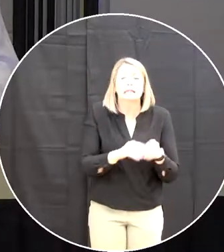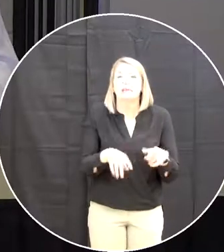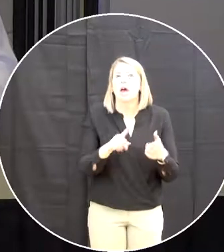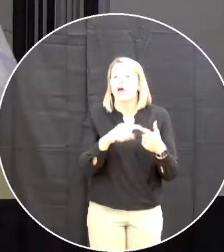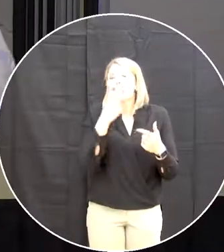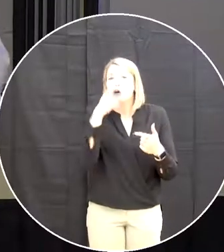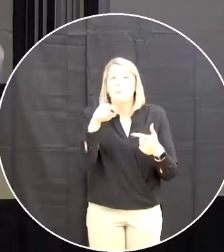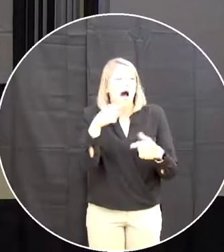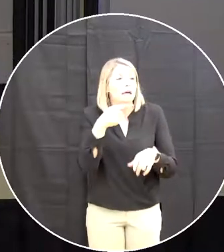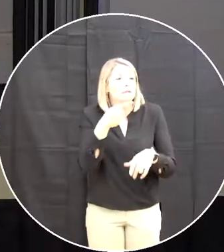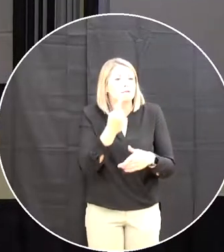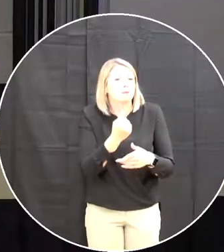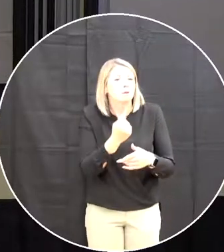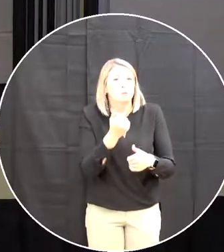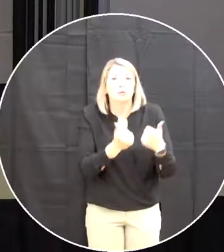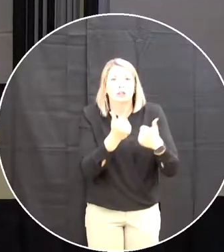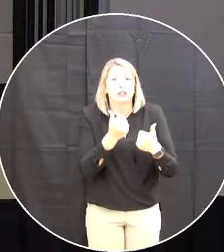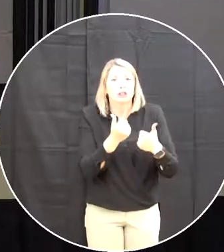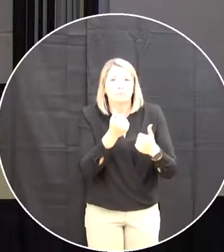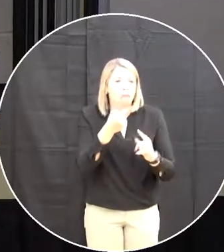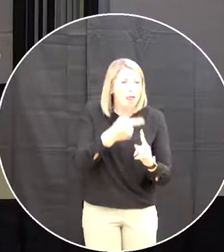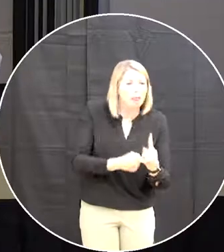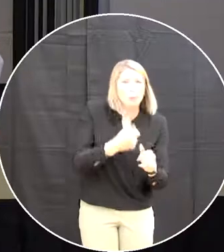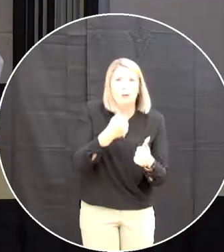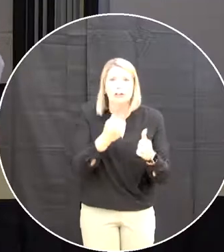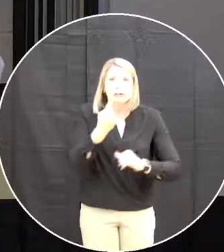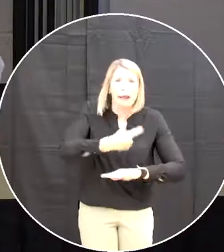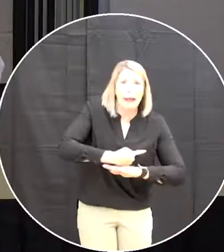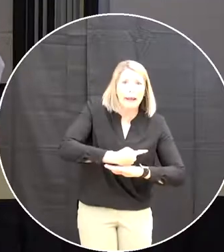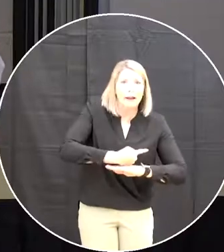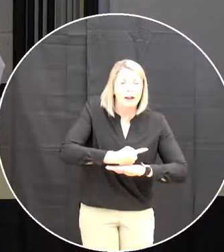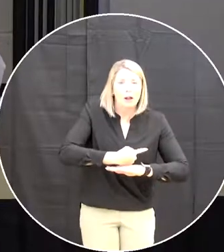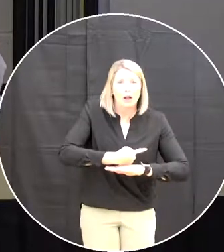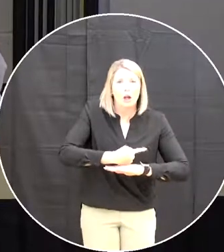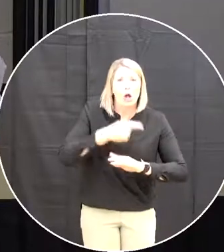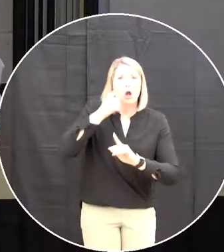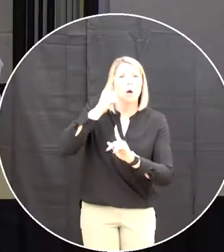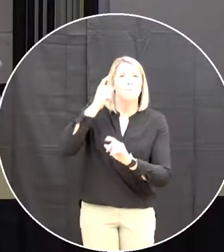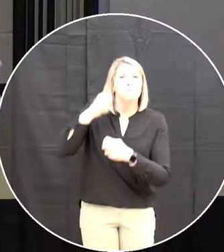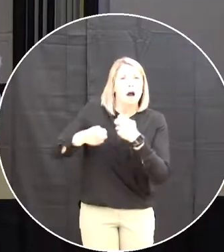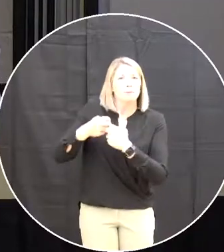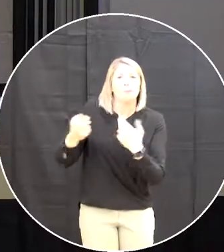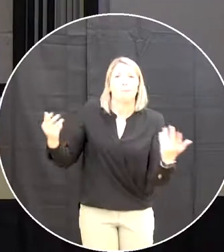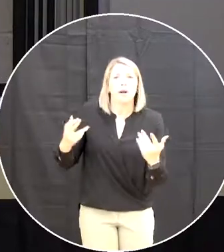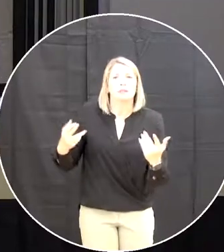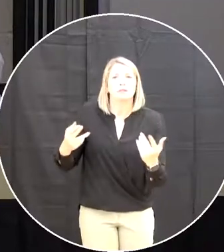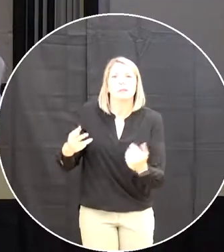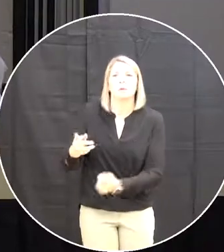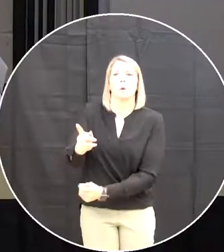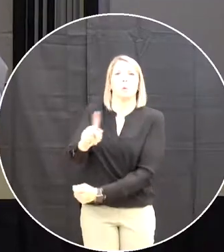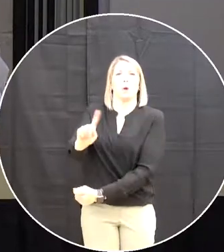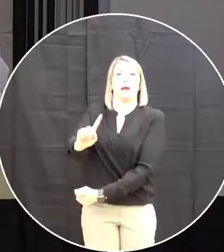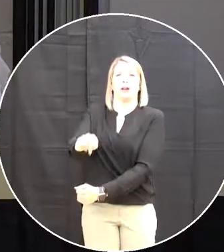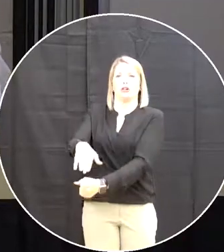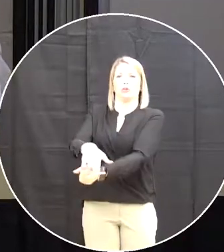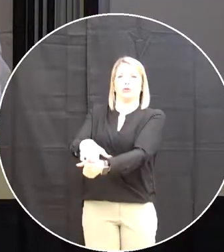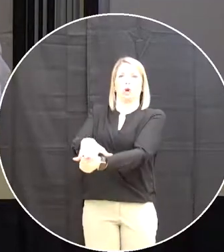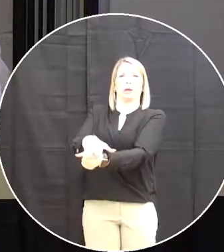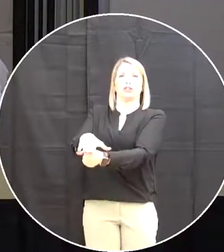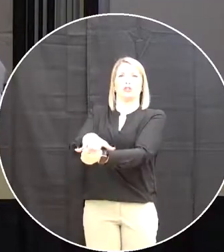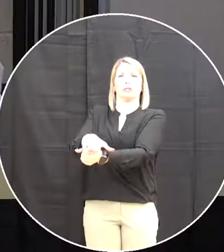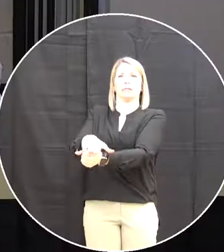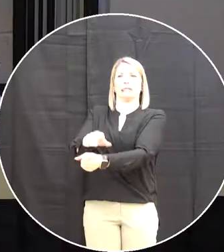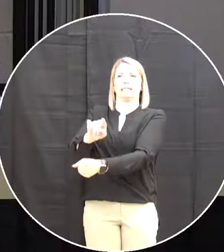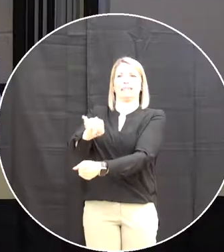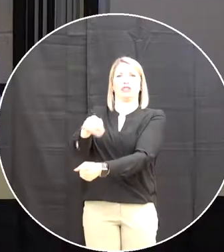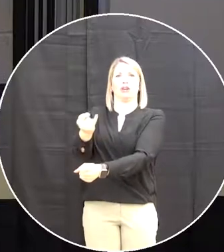dates it's the required location and let's face it as grammar said we